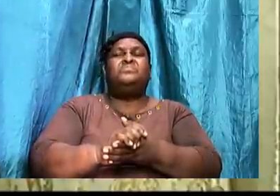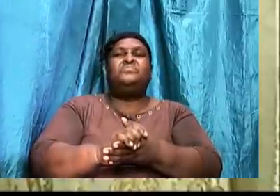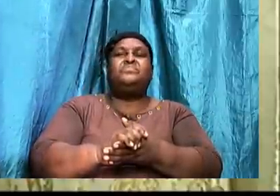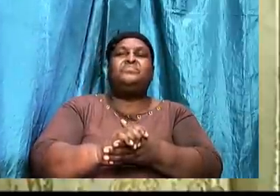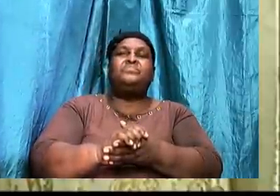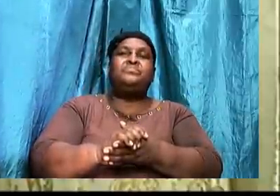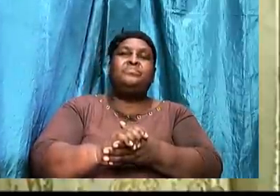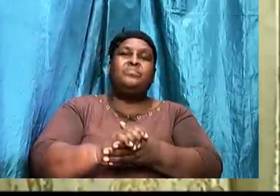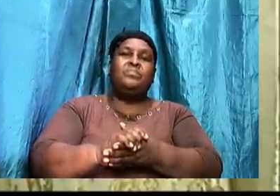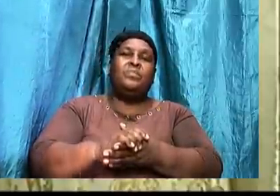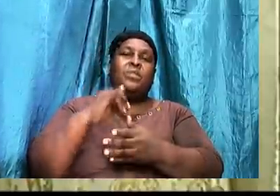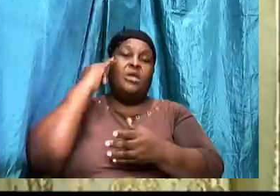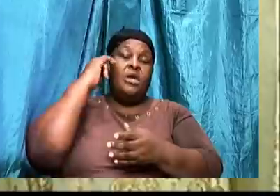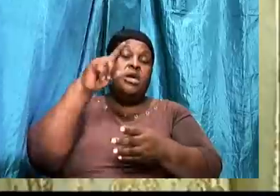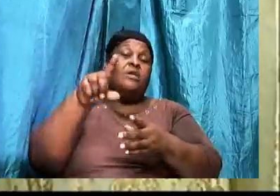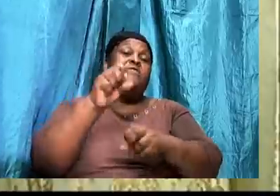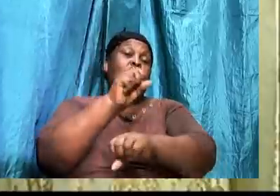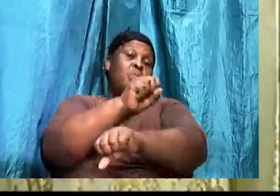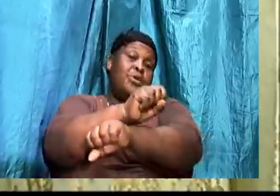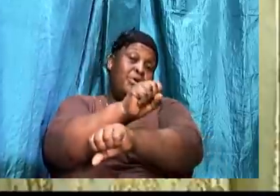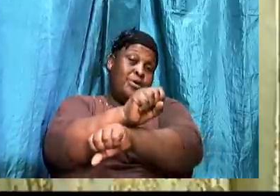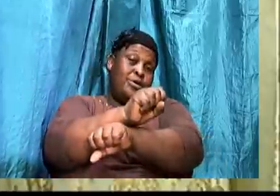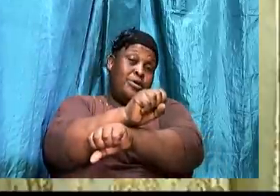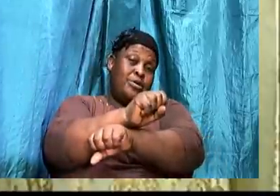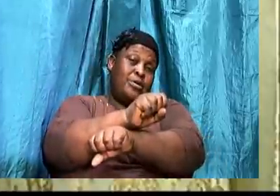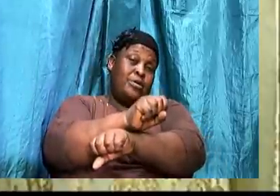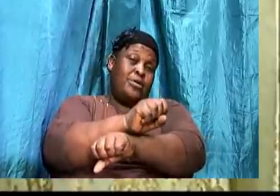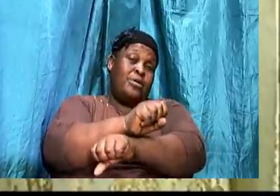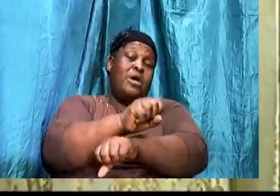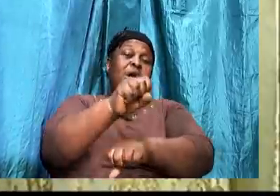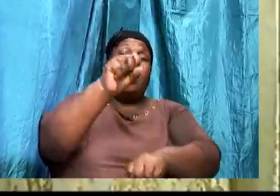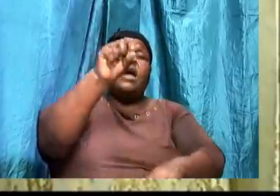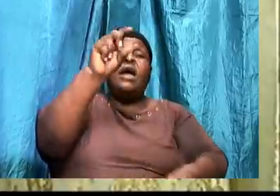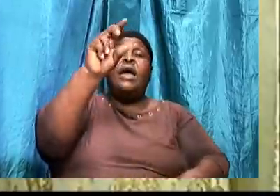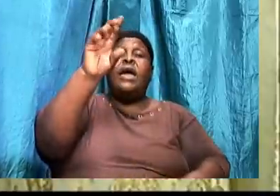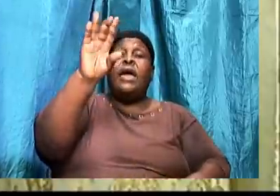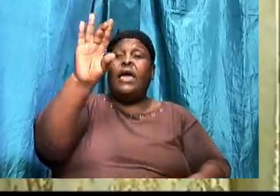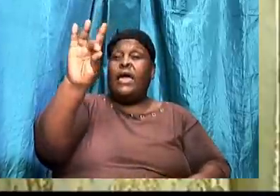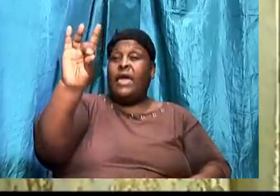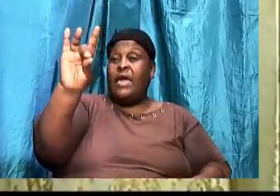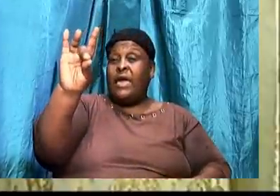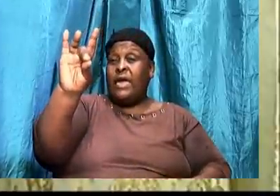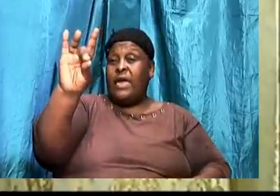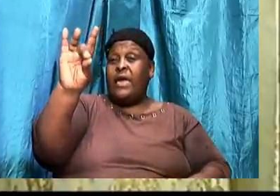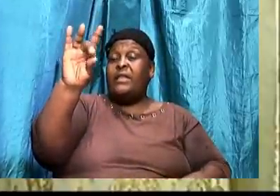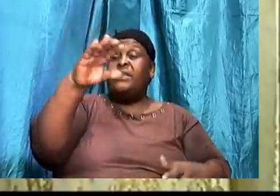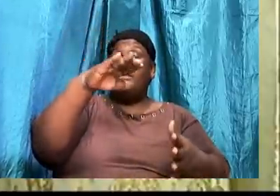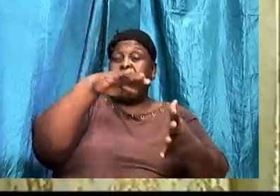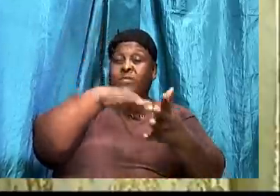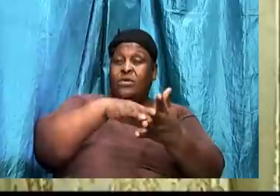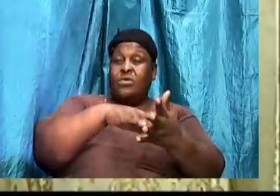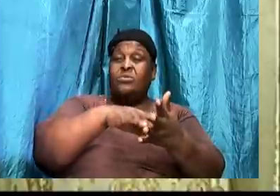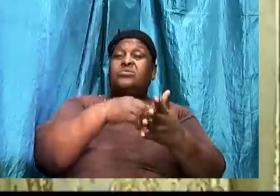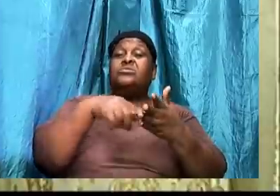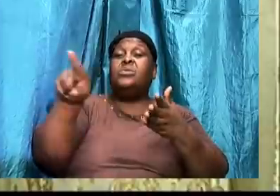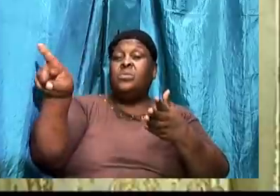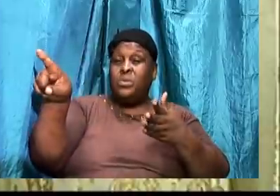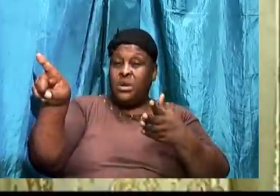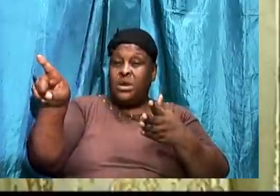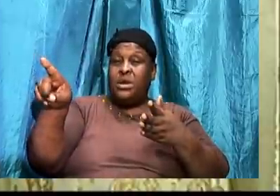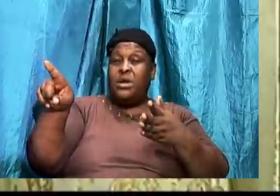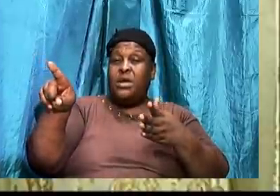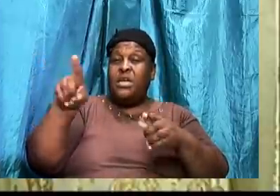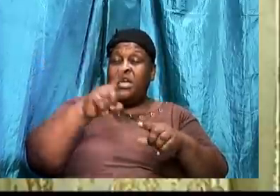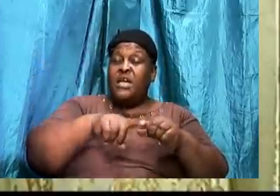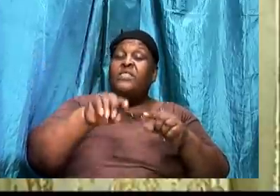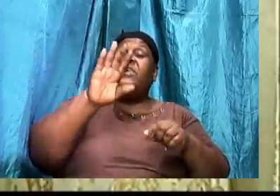If you earn. For example. Eight. Thousand. Per week. Then your